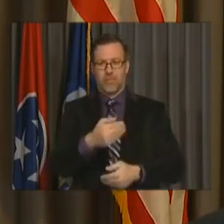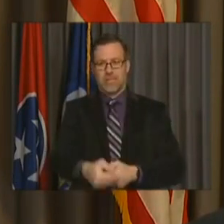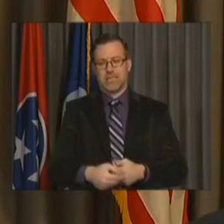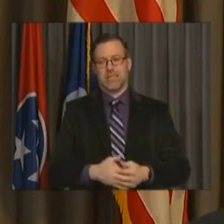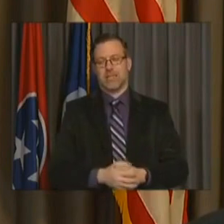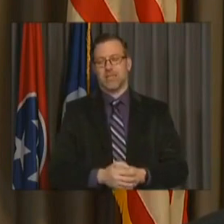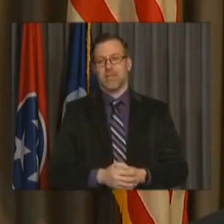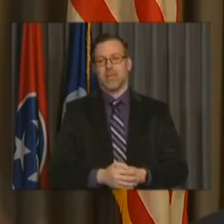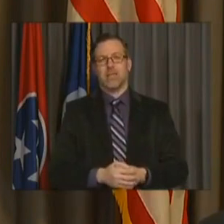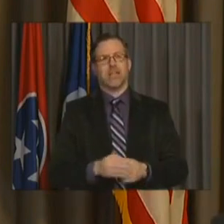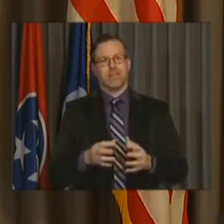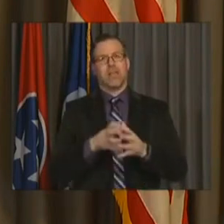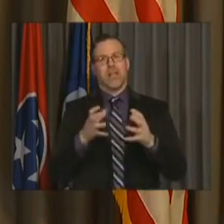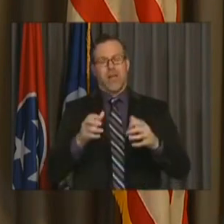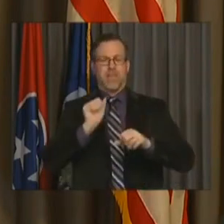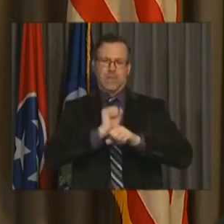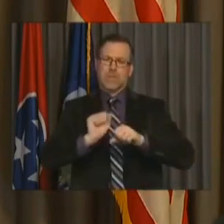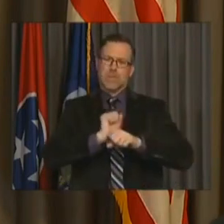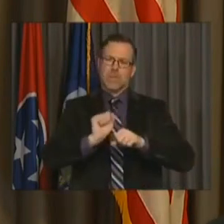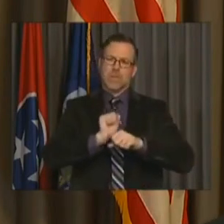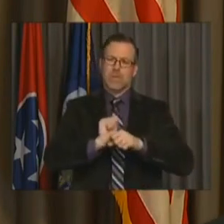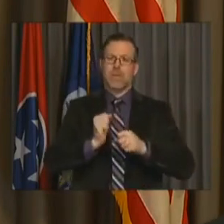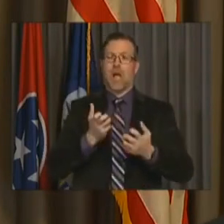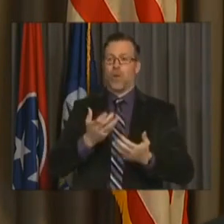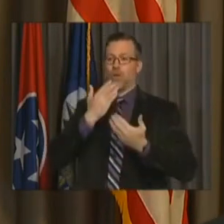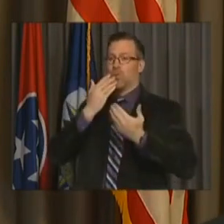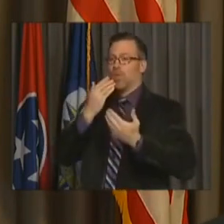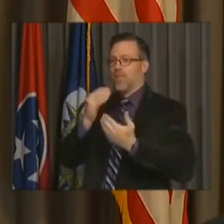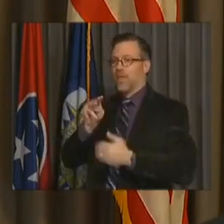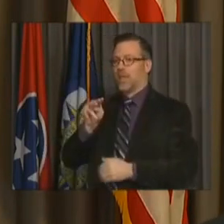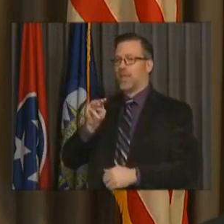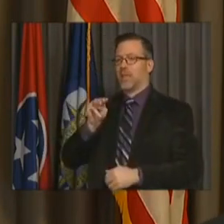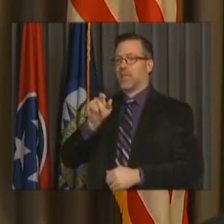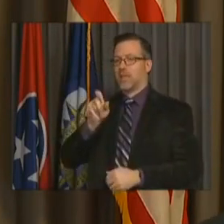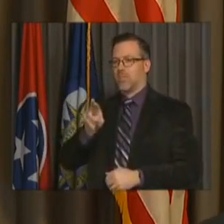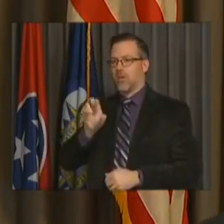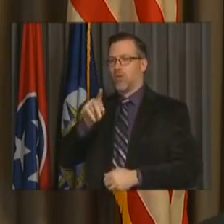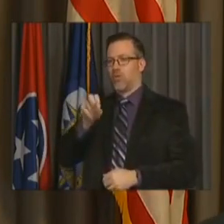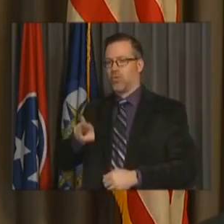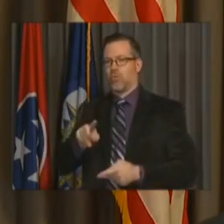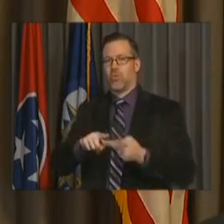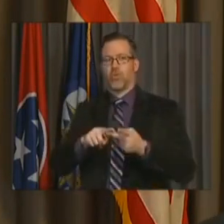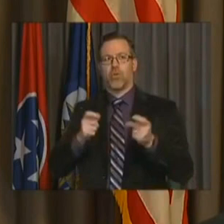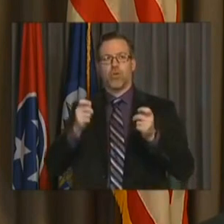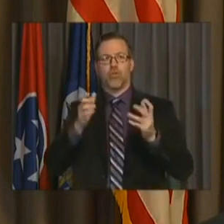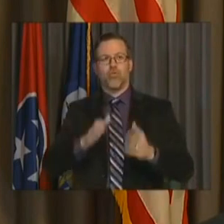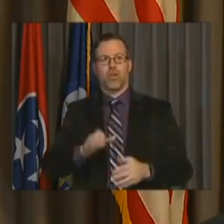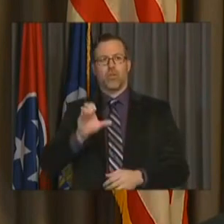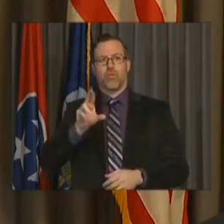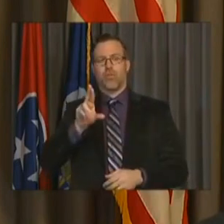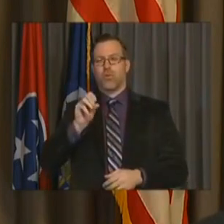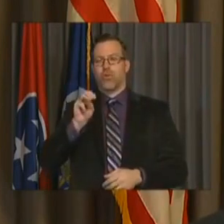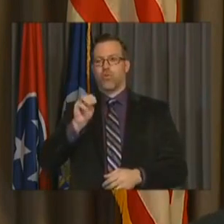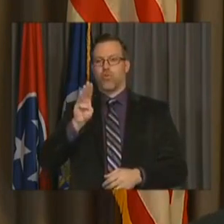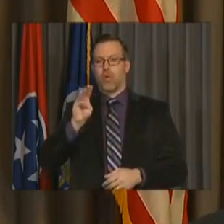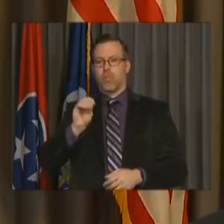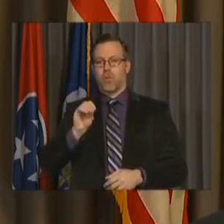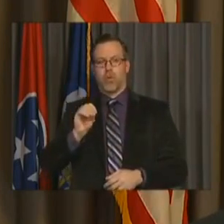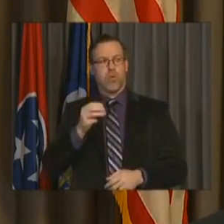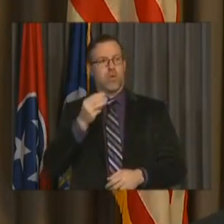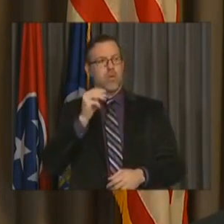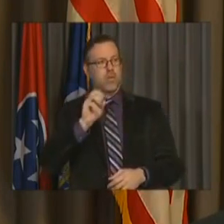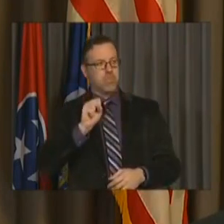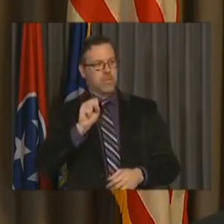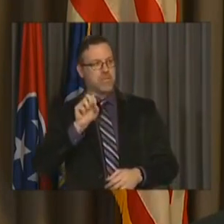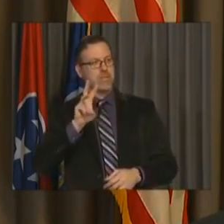in. So I did want to thank Mayor Cooper, Director Crumbo, and Miss Wilson,